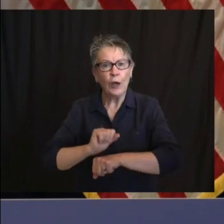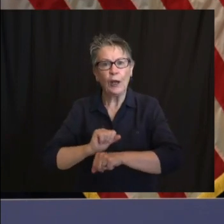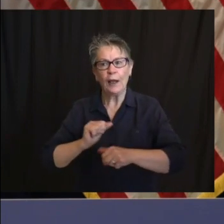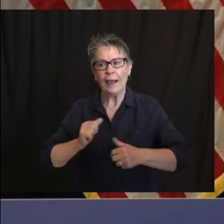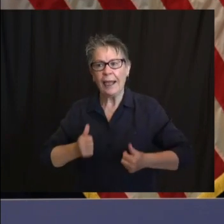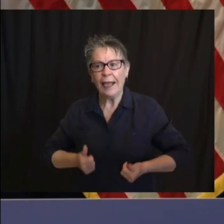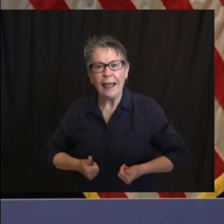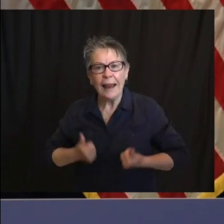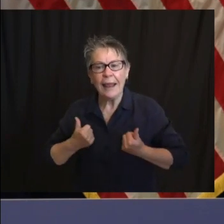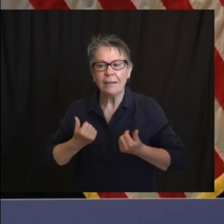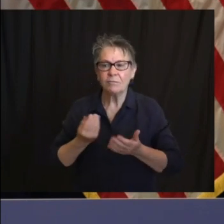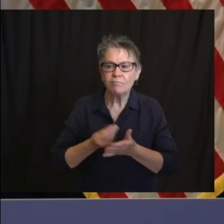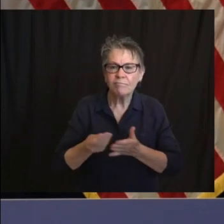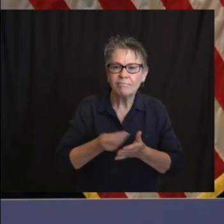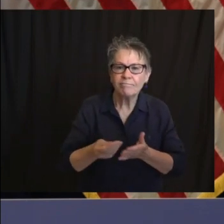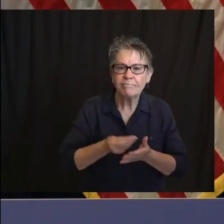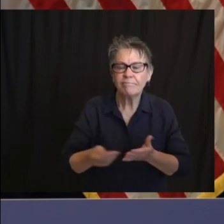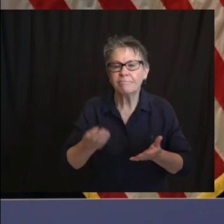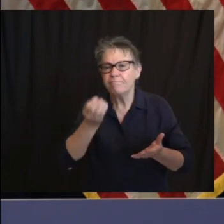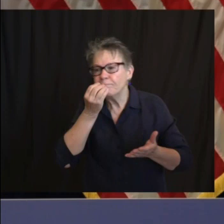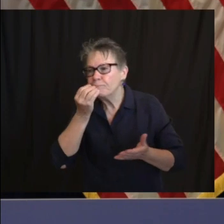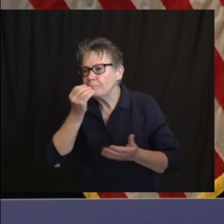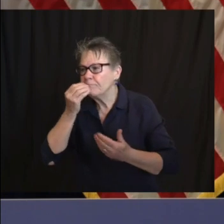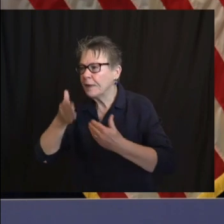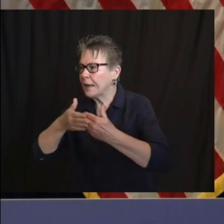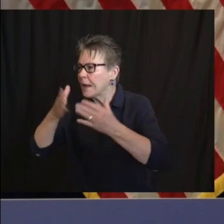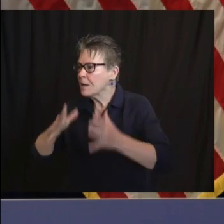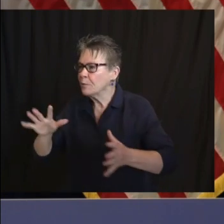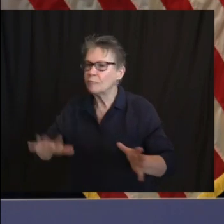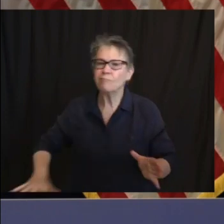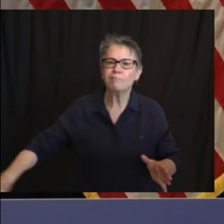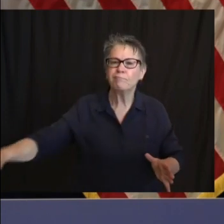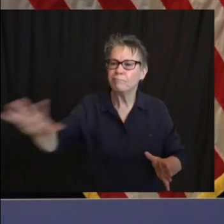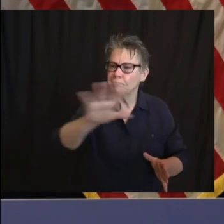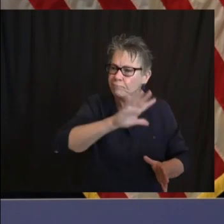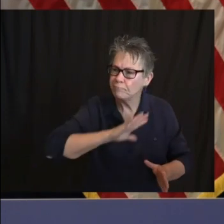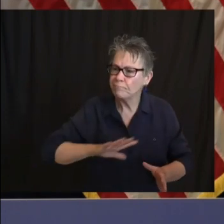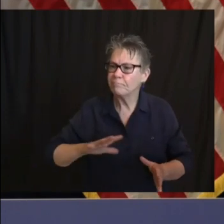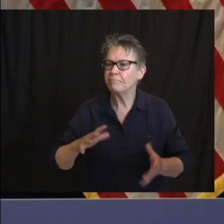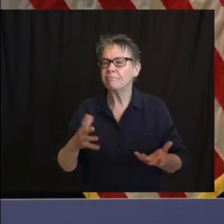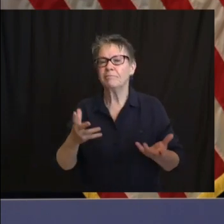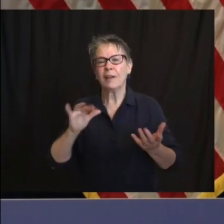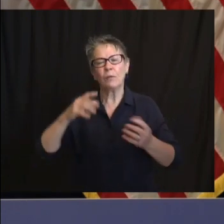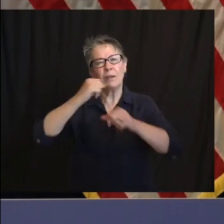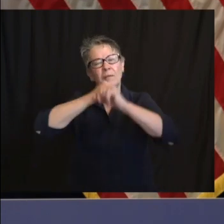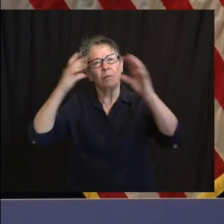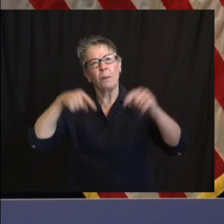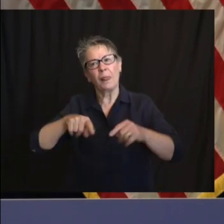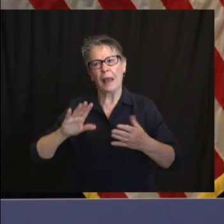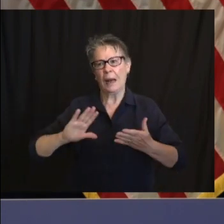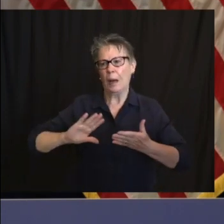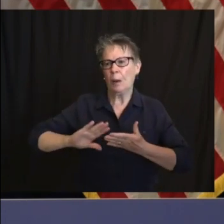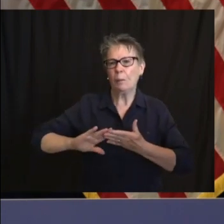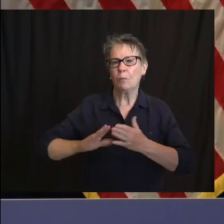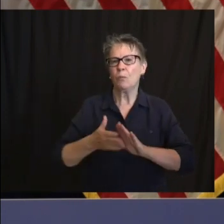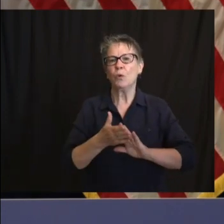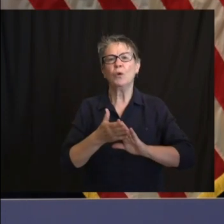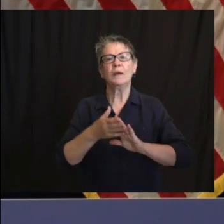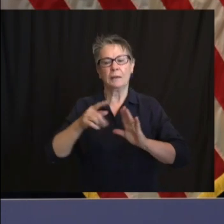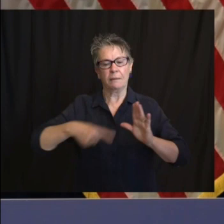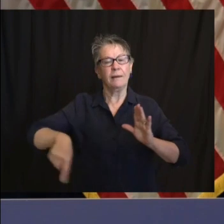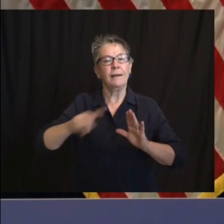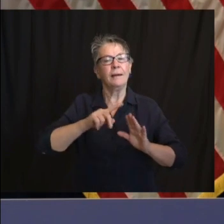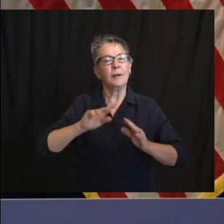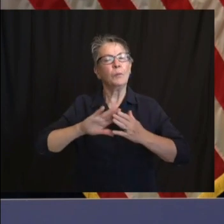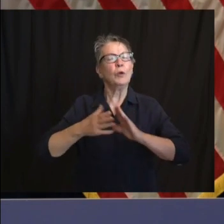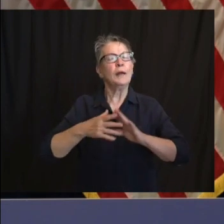their neighbors are there. I think it's a real living reality, and I view the